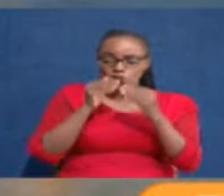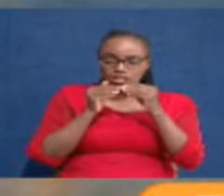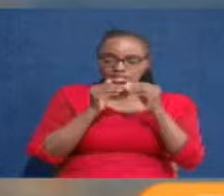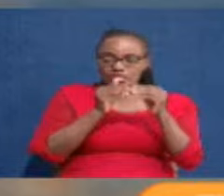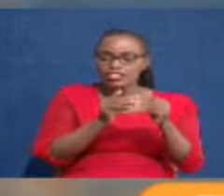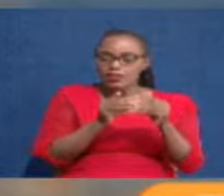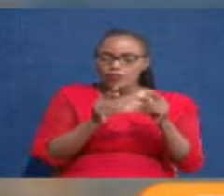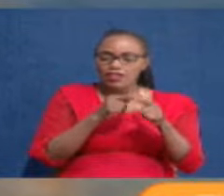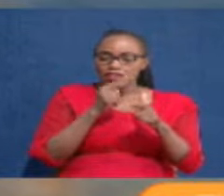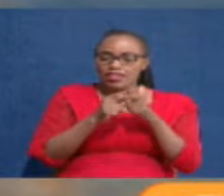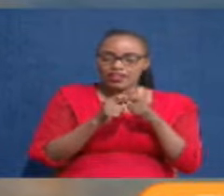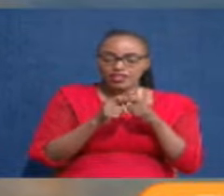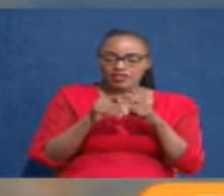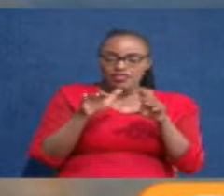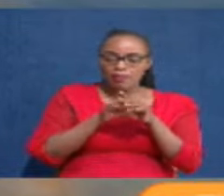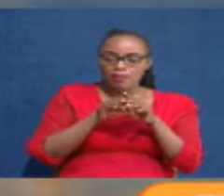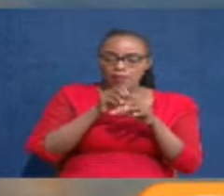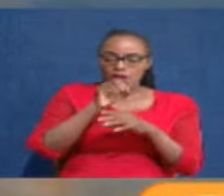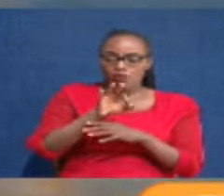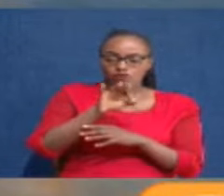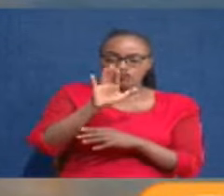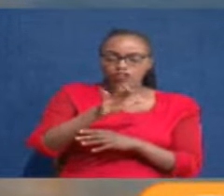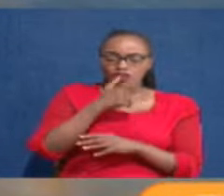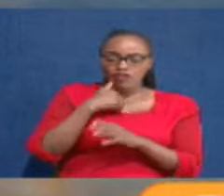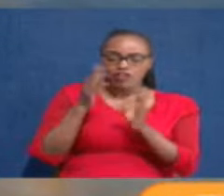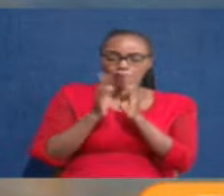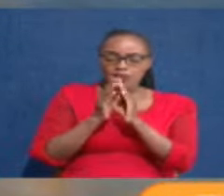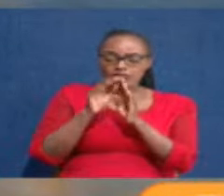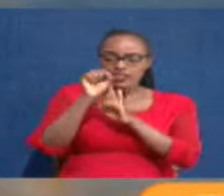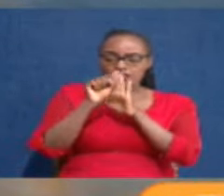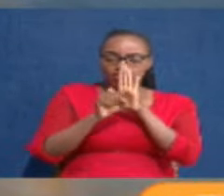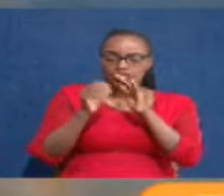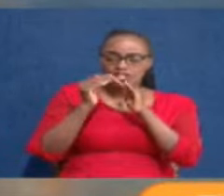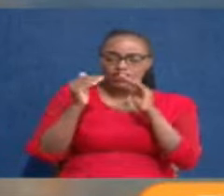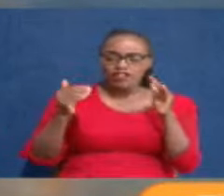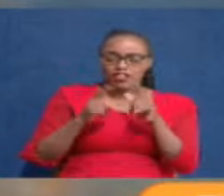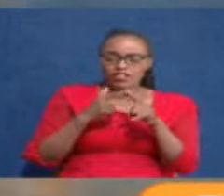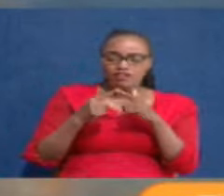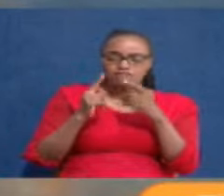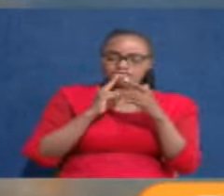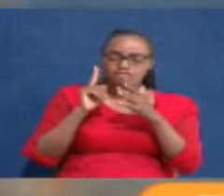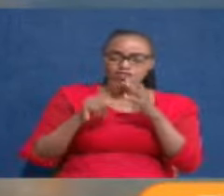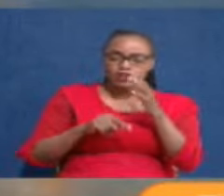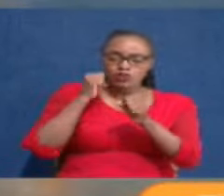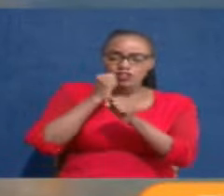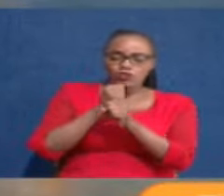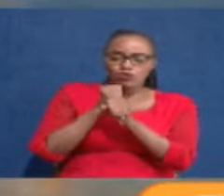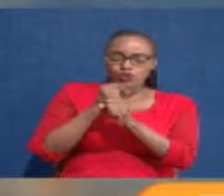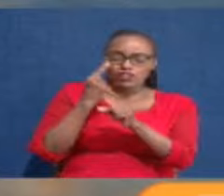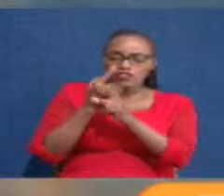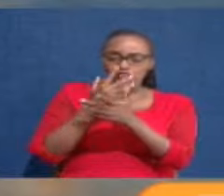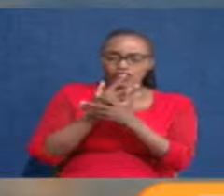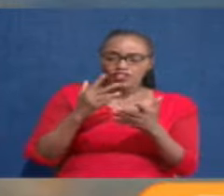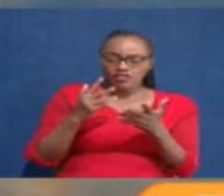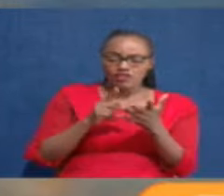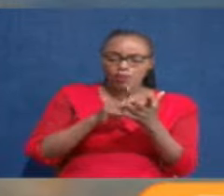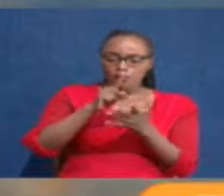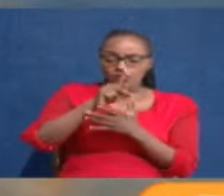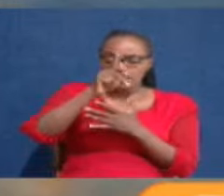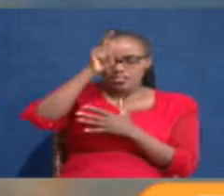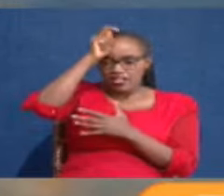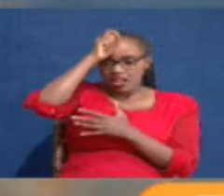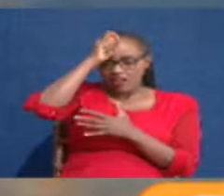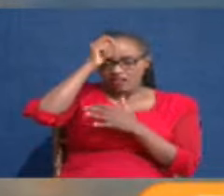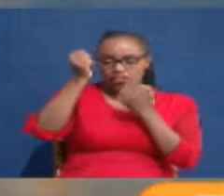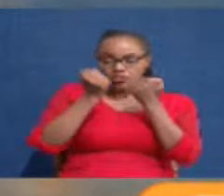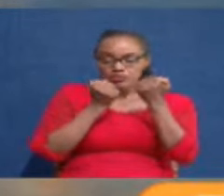members of parliament had a parliamentary group meeting at State House and they yielded in saying that they're going to withdraw several measures including the motor vehicle tax and others